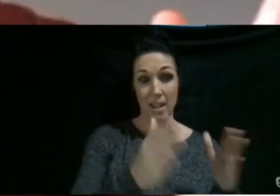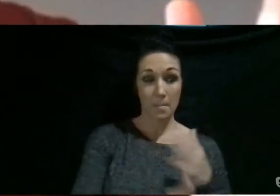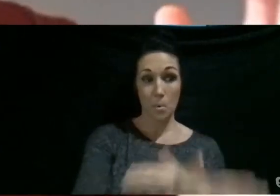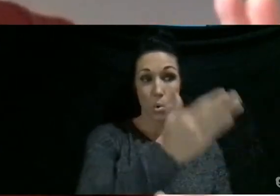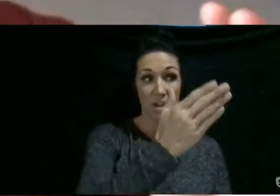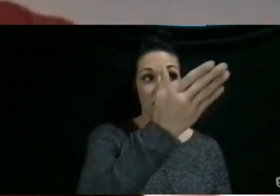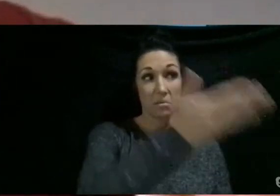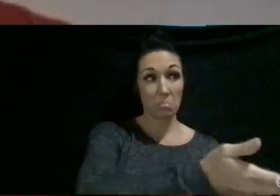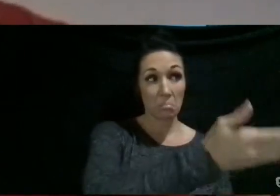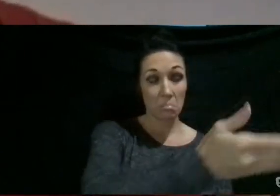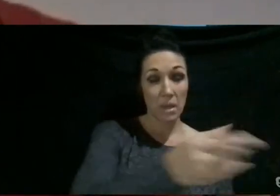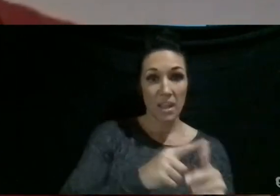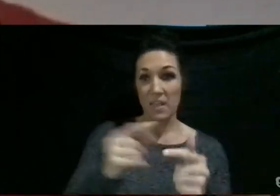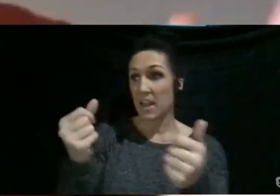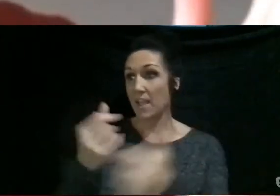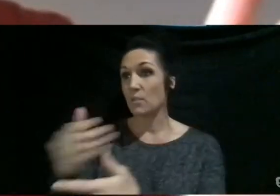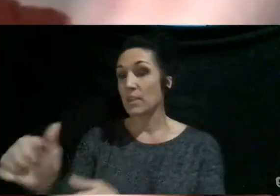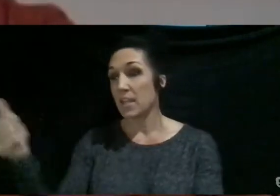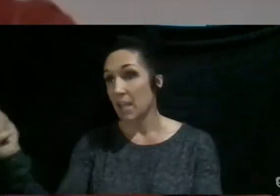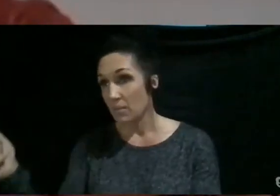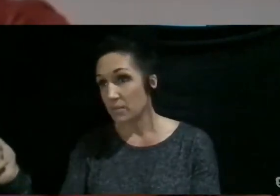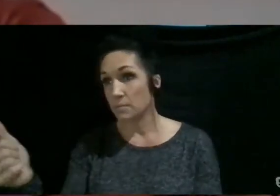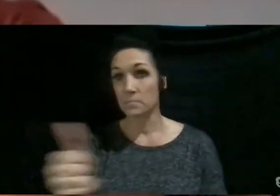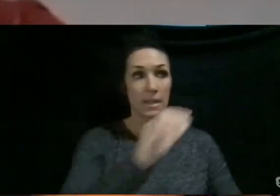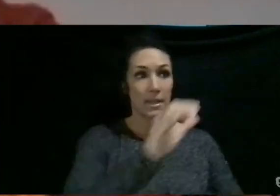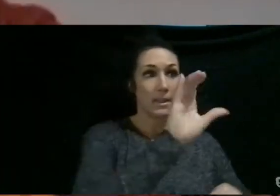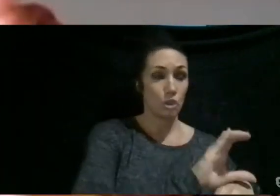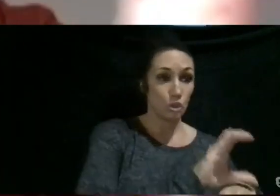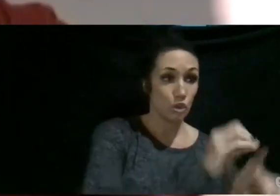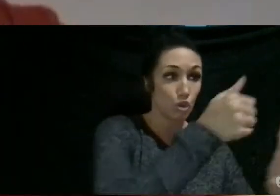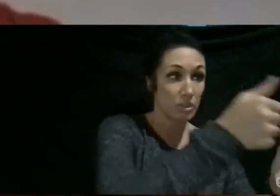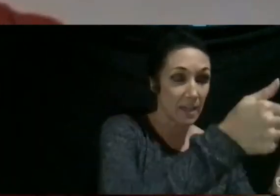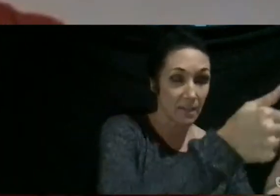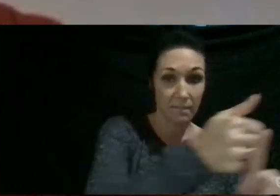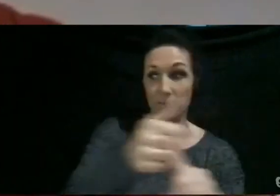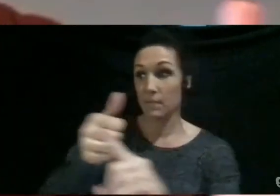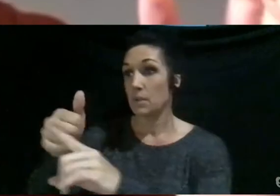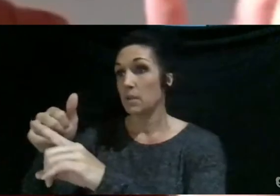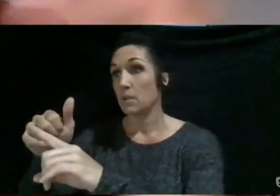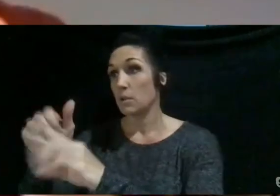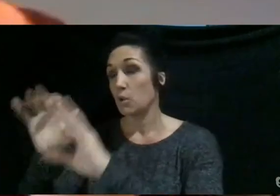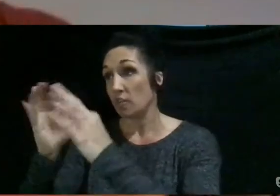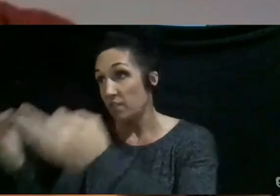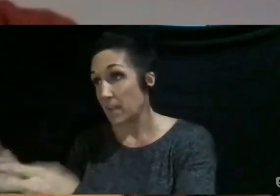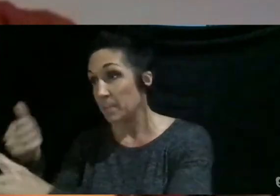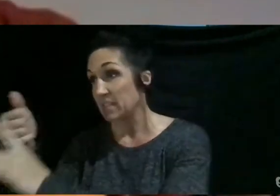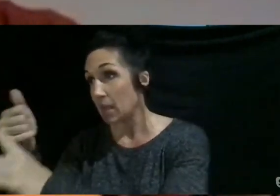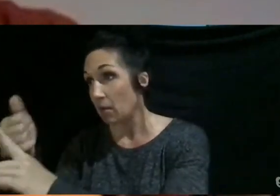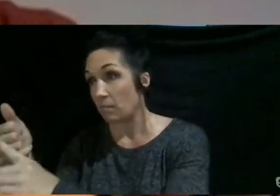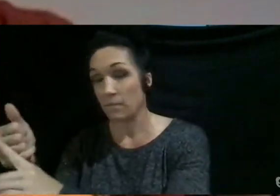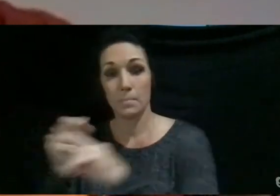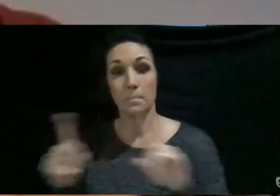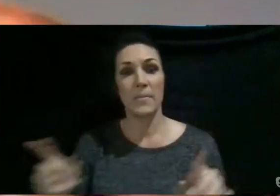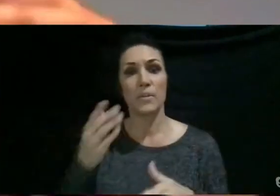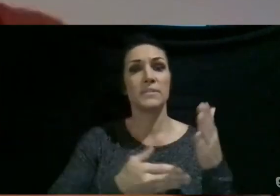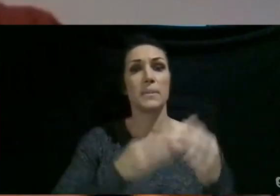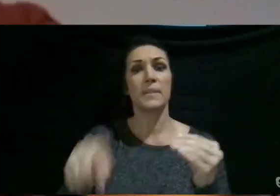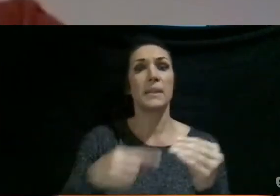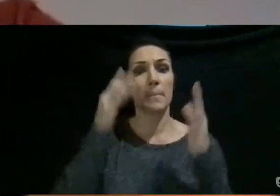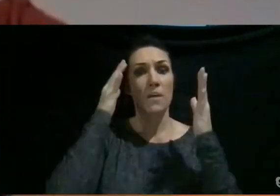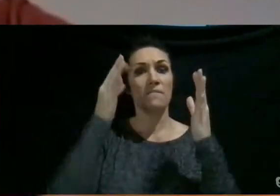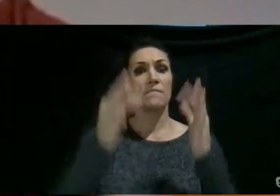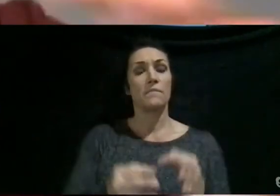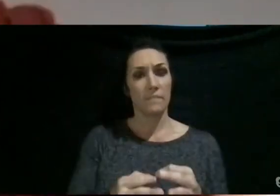else, and like you have your church self and then you have your school self and your family self and your everything self, but there's something about faith that's supposed to